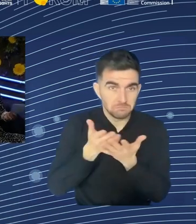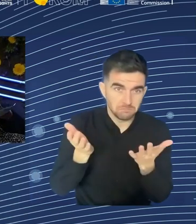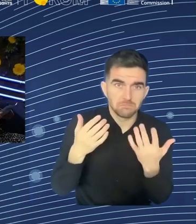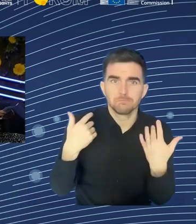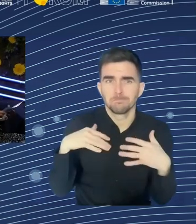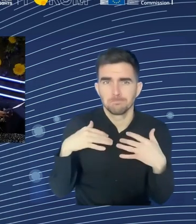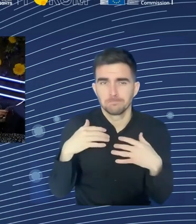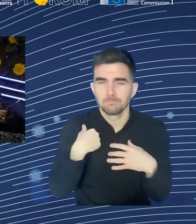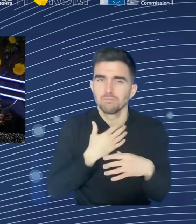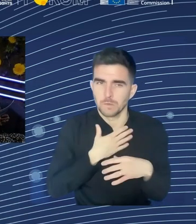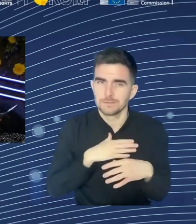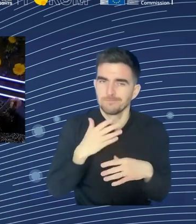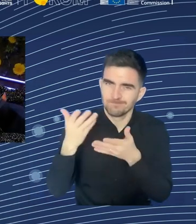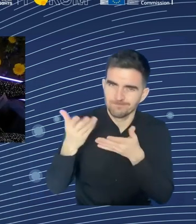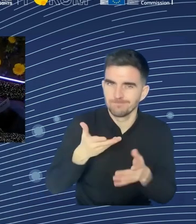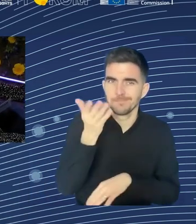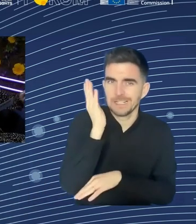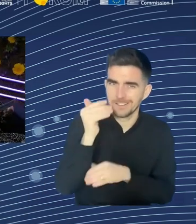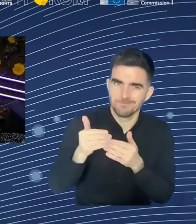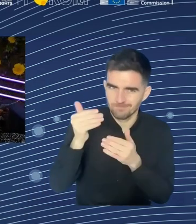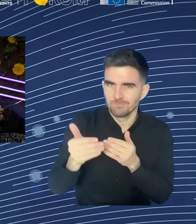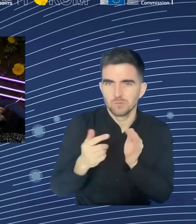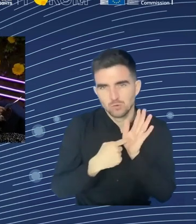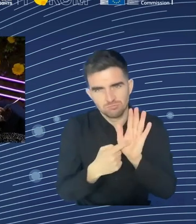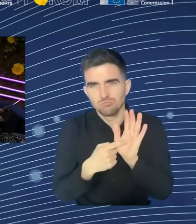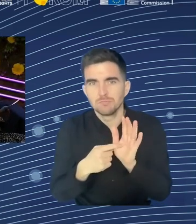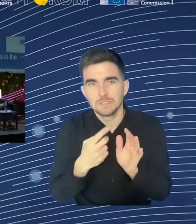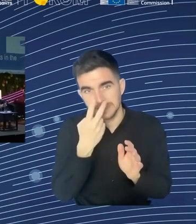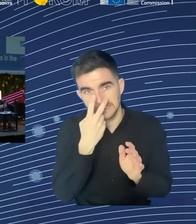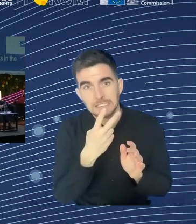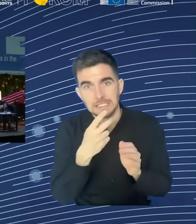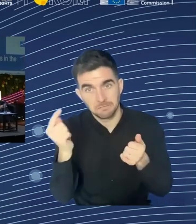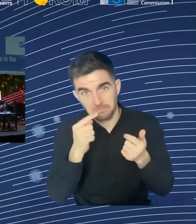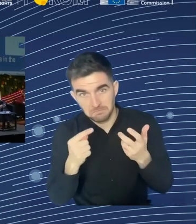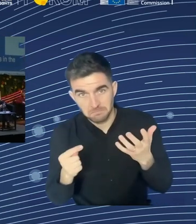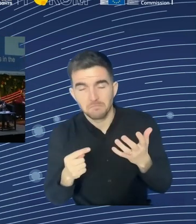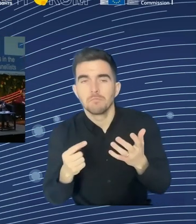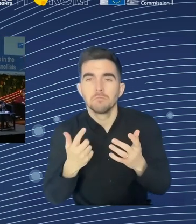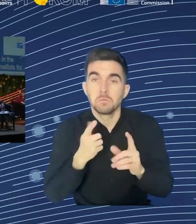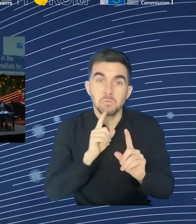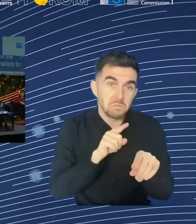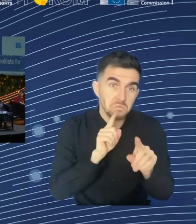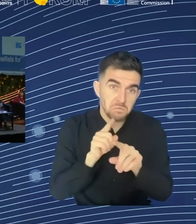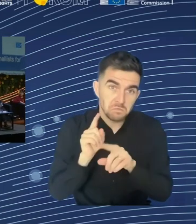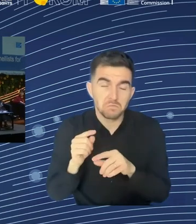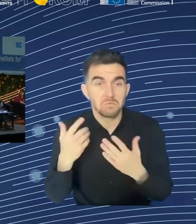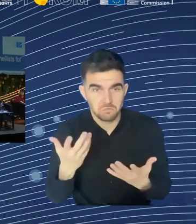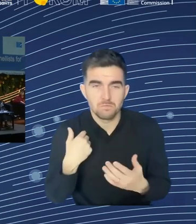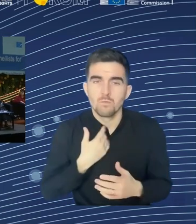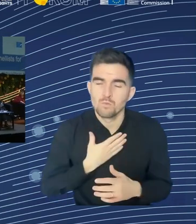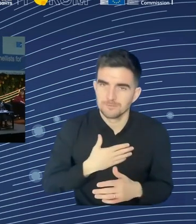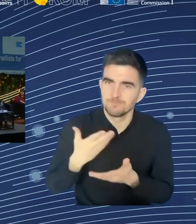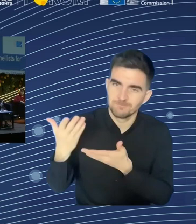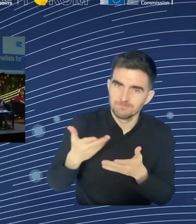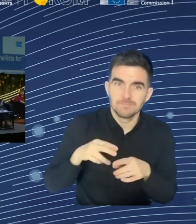introduce our panelists for this morning. So, we have with us Sara De La Rica, who's from the University of the Basque Country and